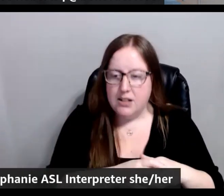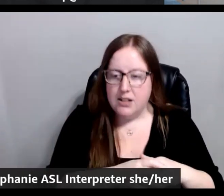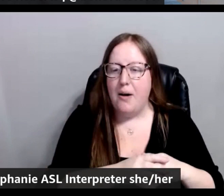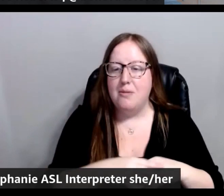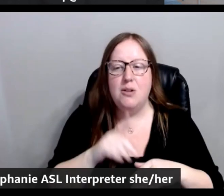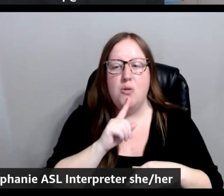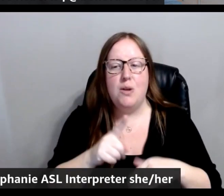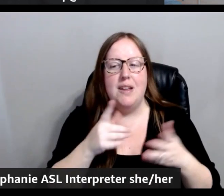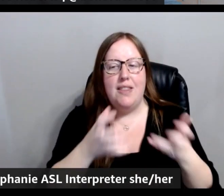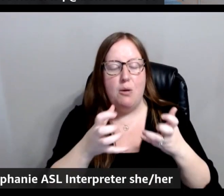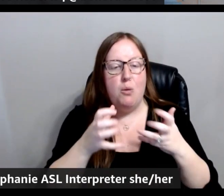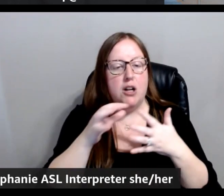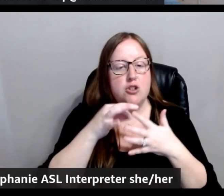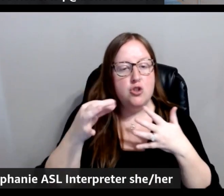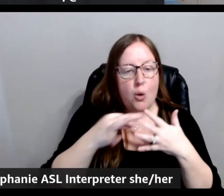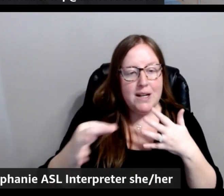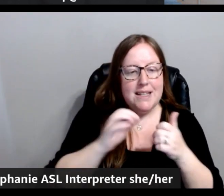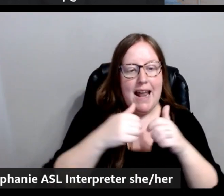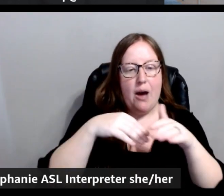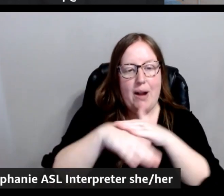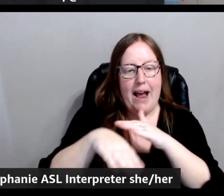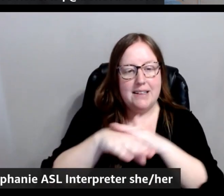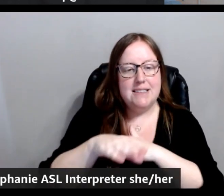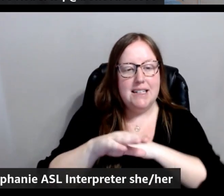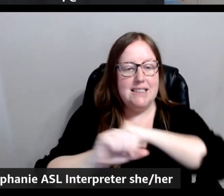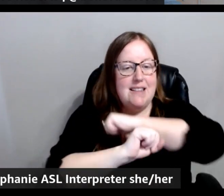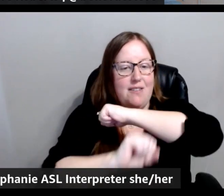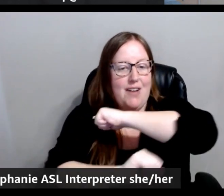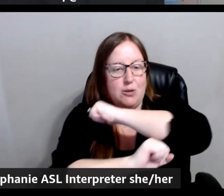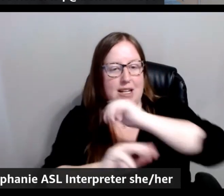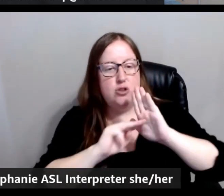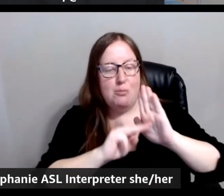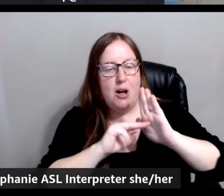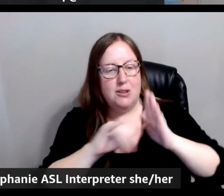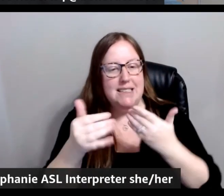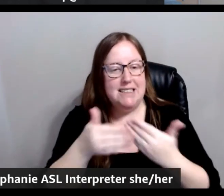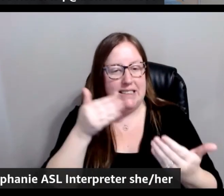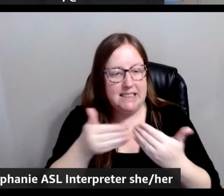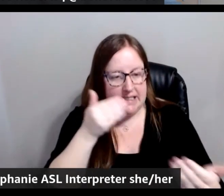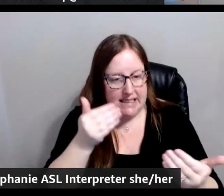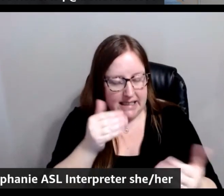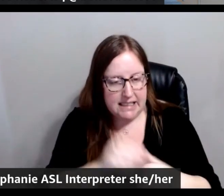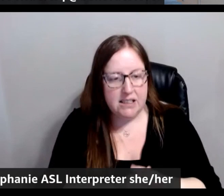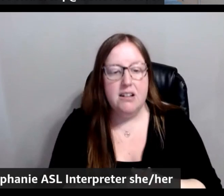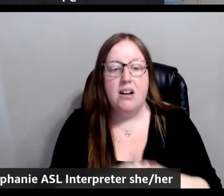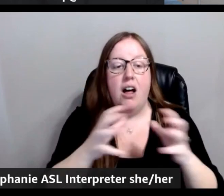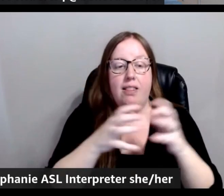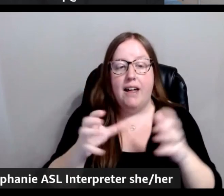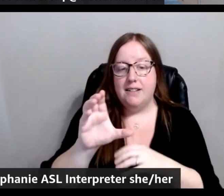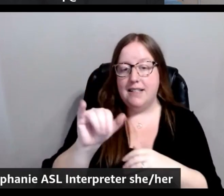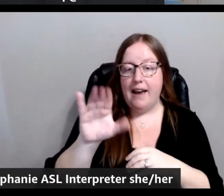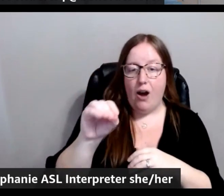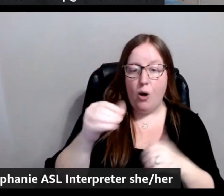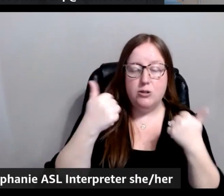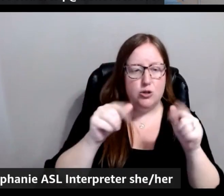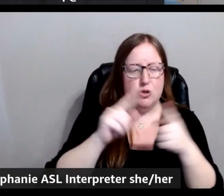choice and they want a way to access those foundation models that's easy. A lot of CIOs are trying to understand, do I need to completely